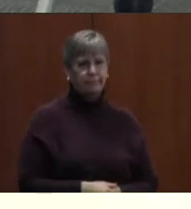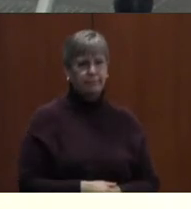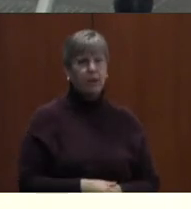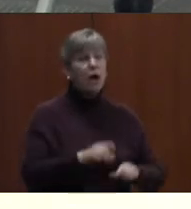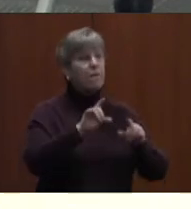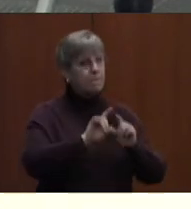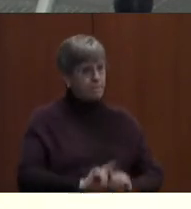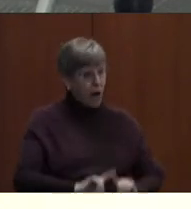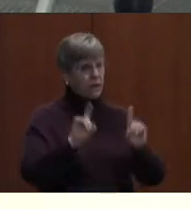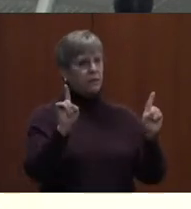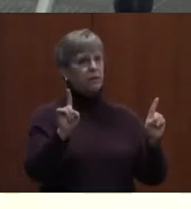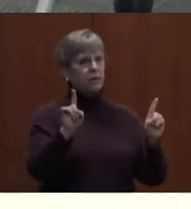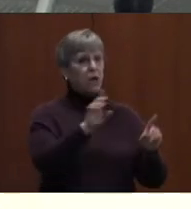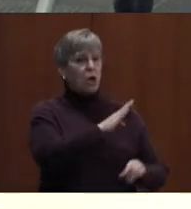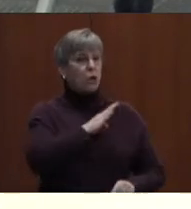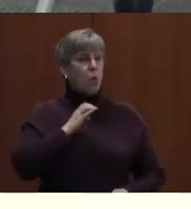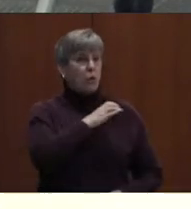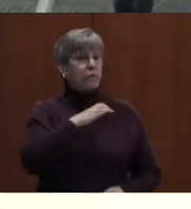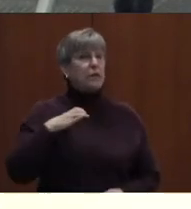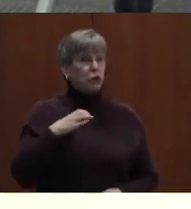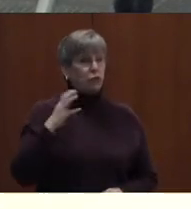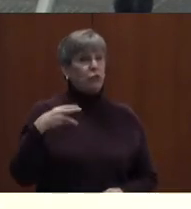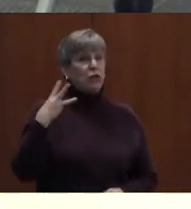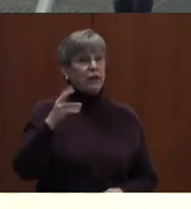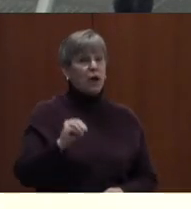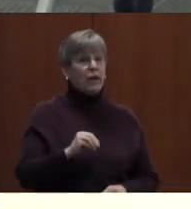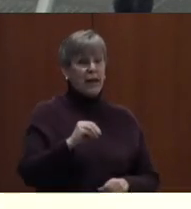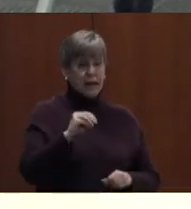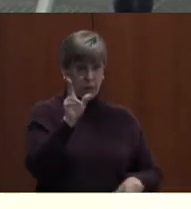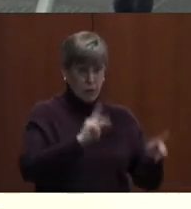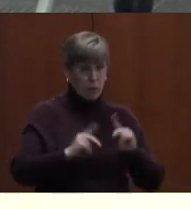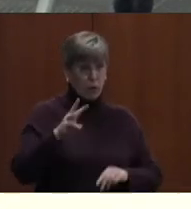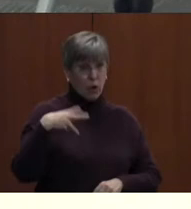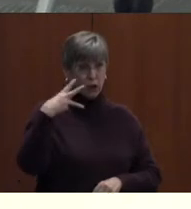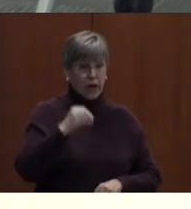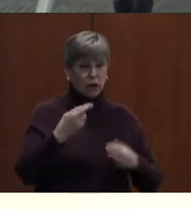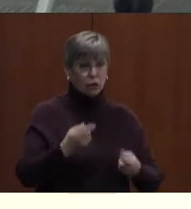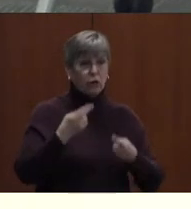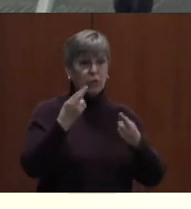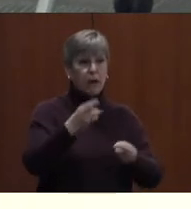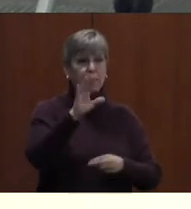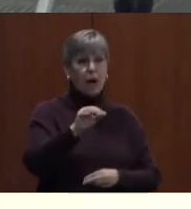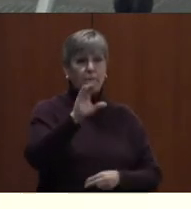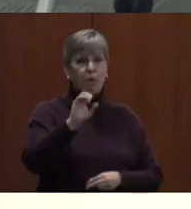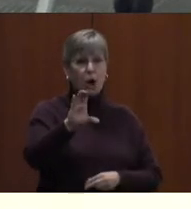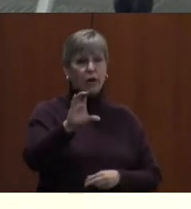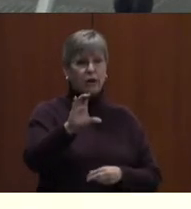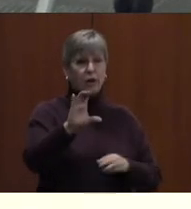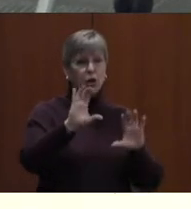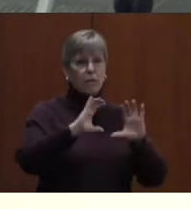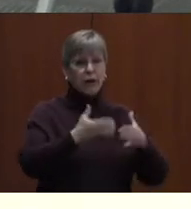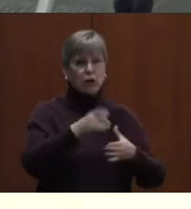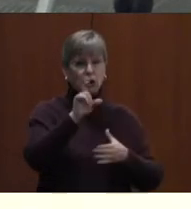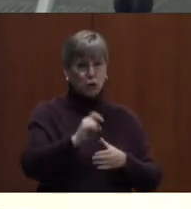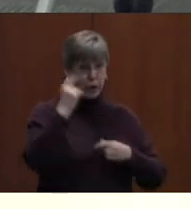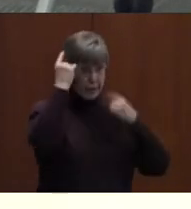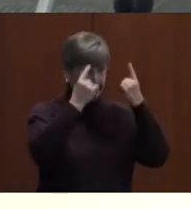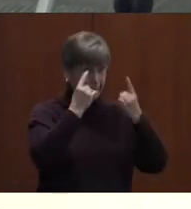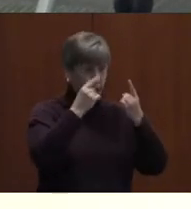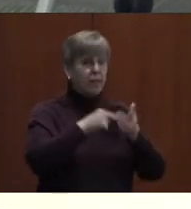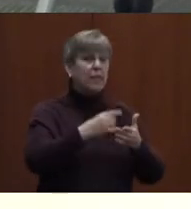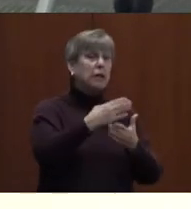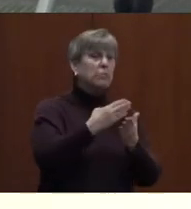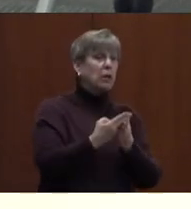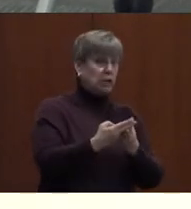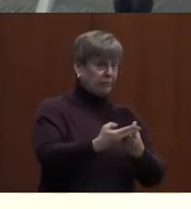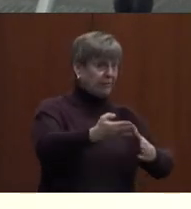However, the Board of Education Commissioners and citizens of Washington County, it's recommended by the BARC committee, should consider whether this budget fulfills